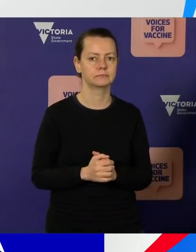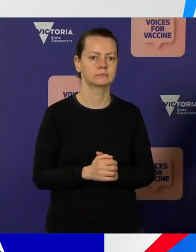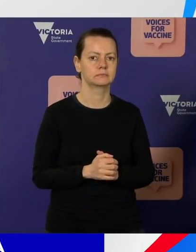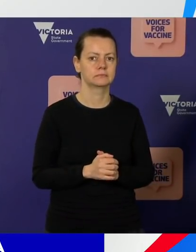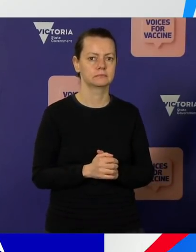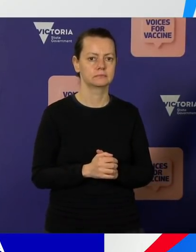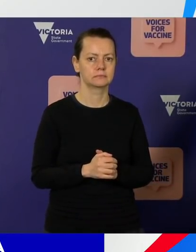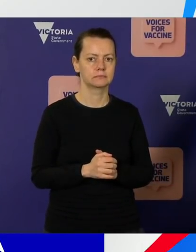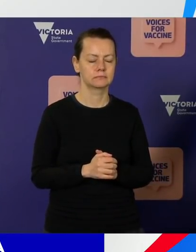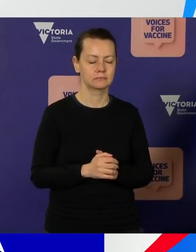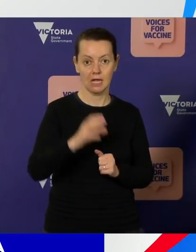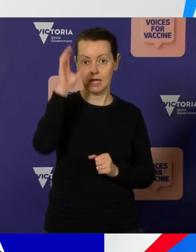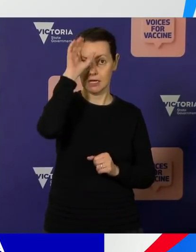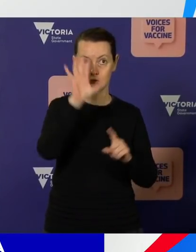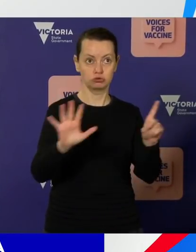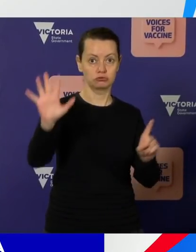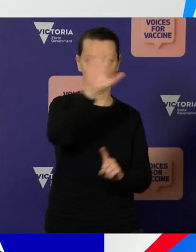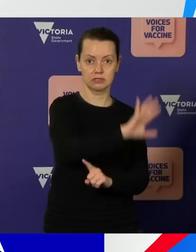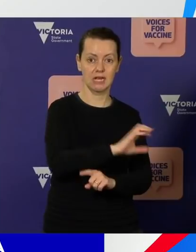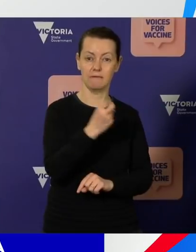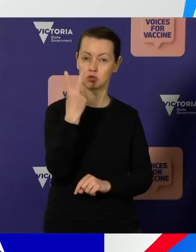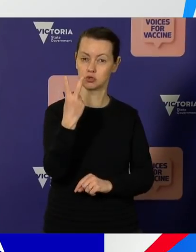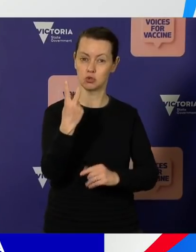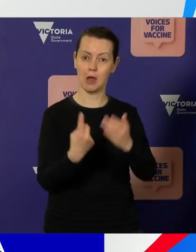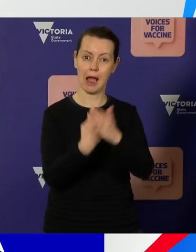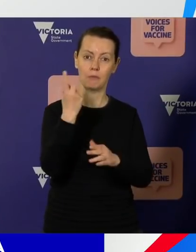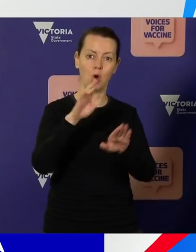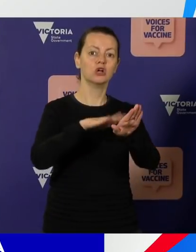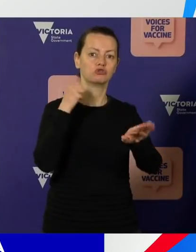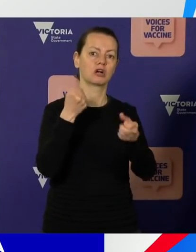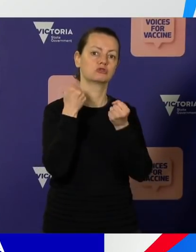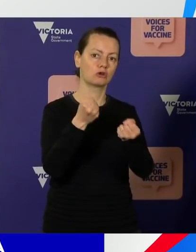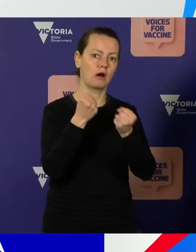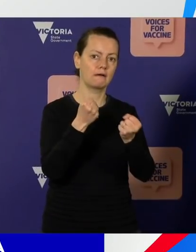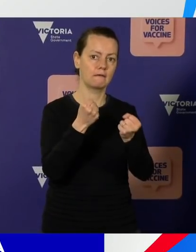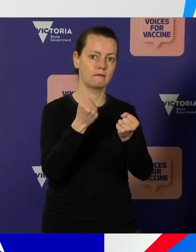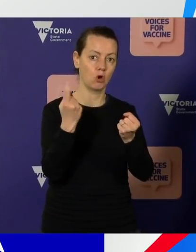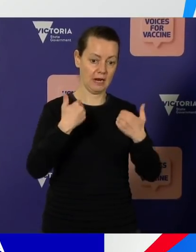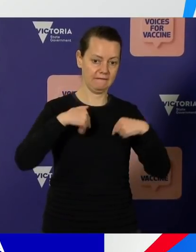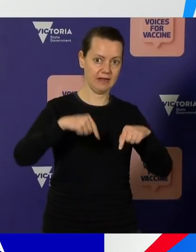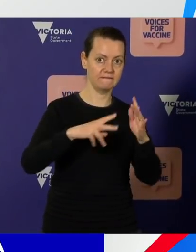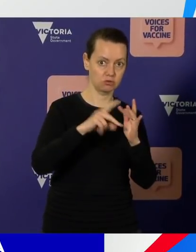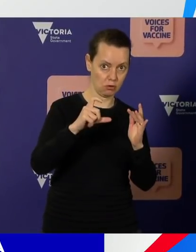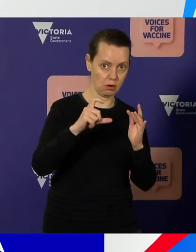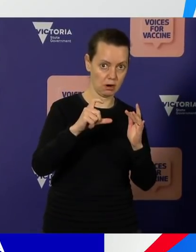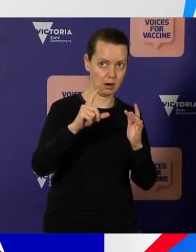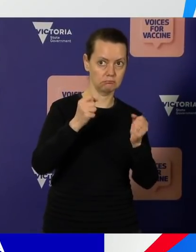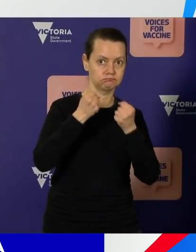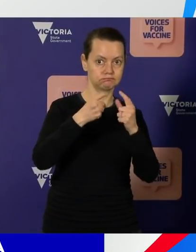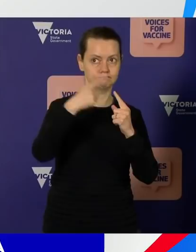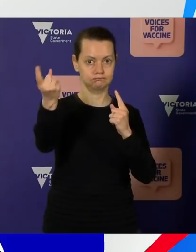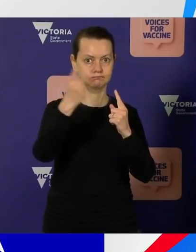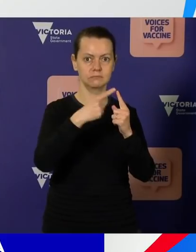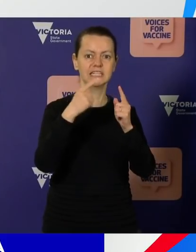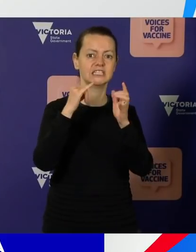regionally, we've now got two separate instances of truck drivers who reside in Victoria, one in Maroopna near